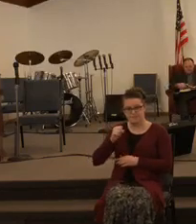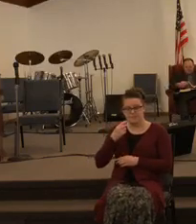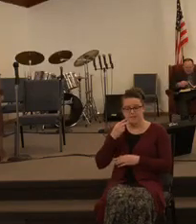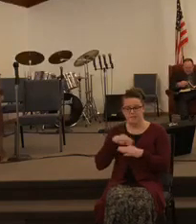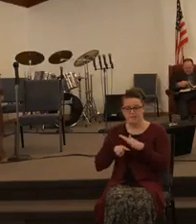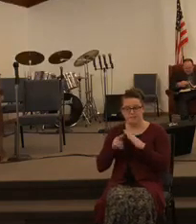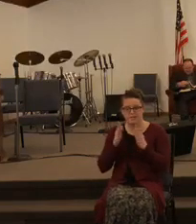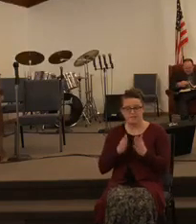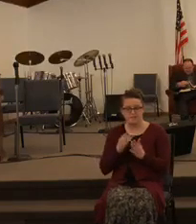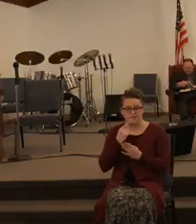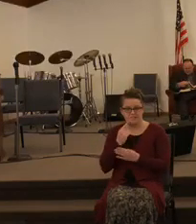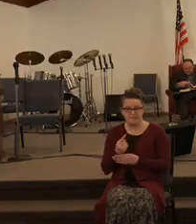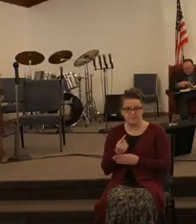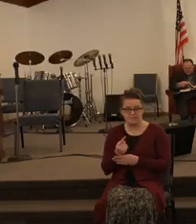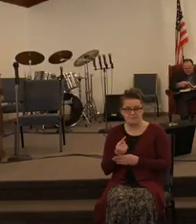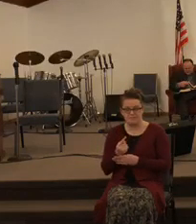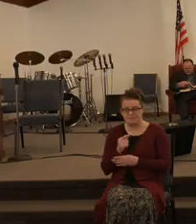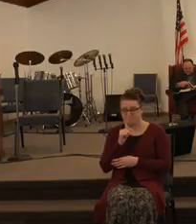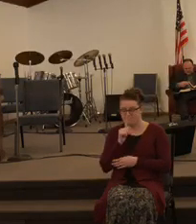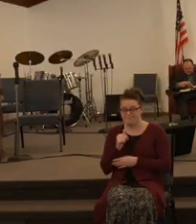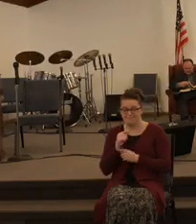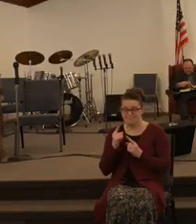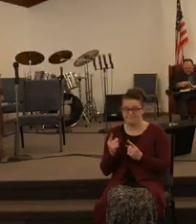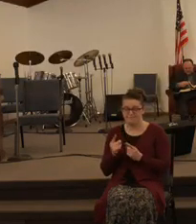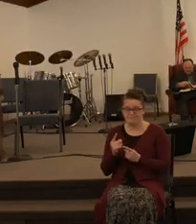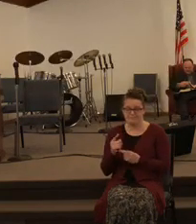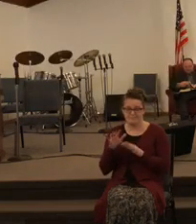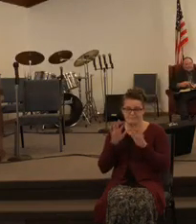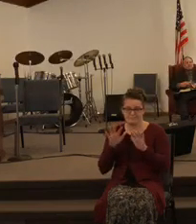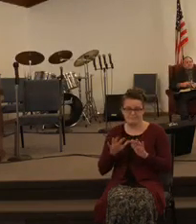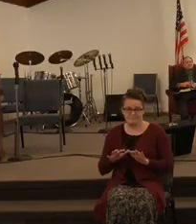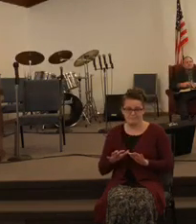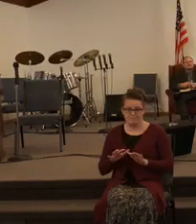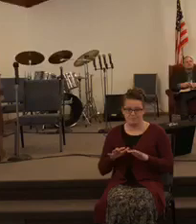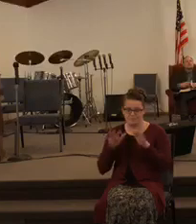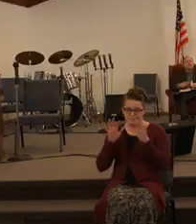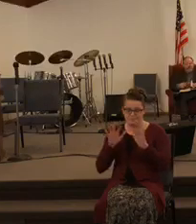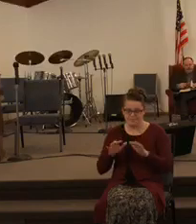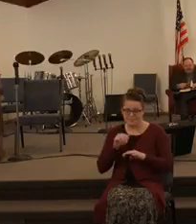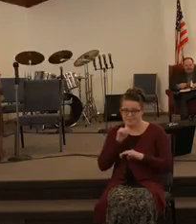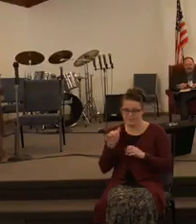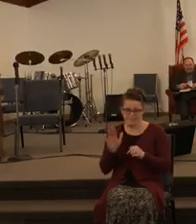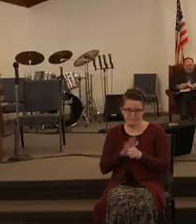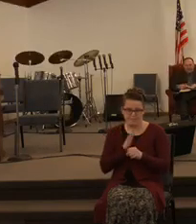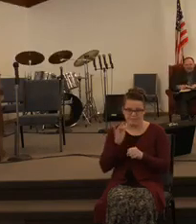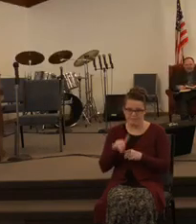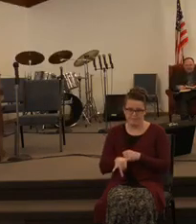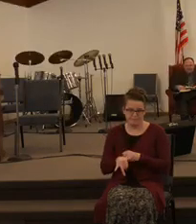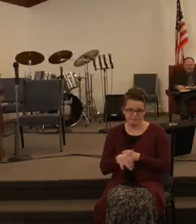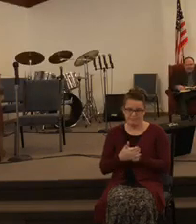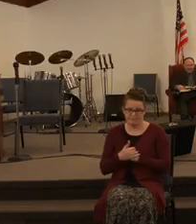you know what it's not going to rain rain's not going to fill these ditches